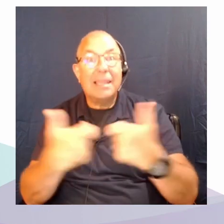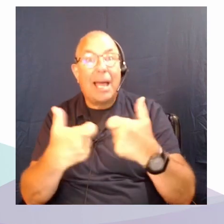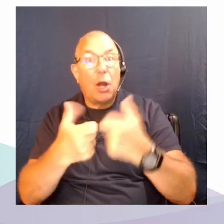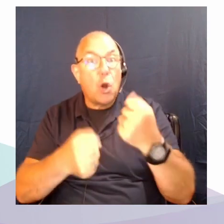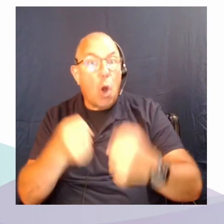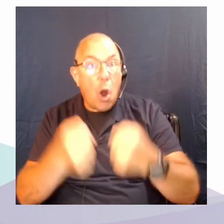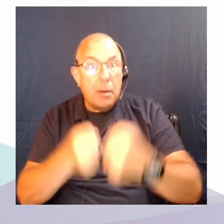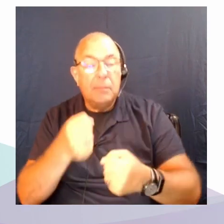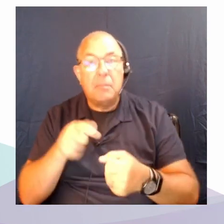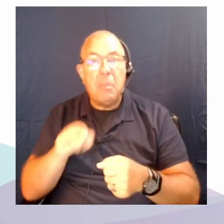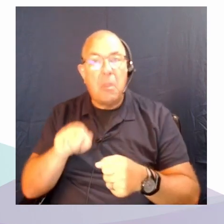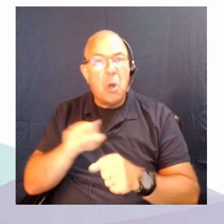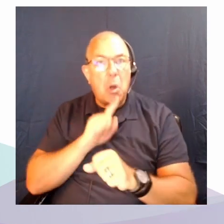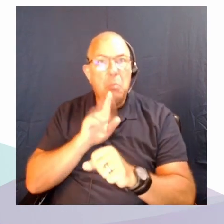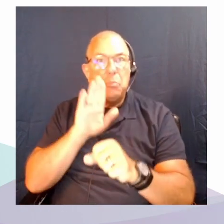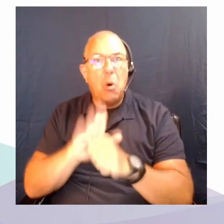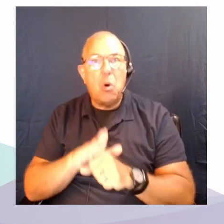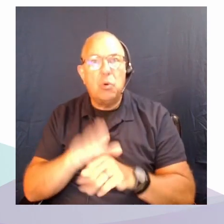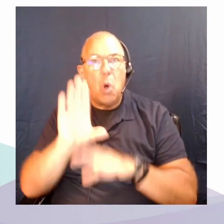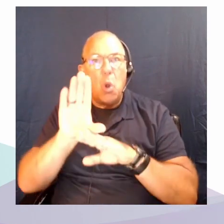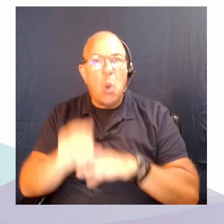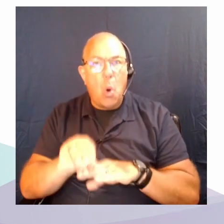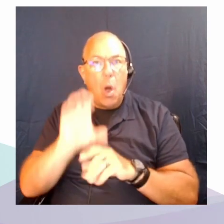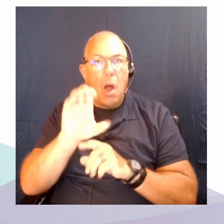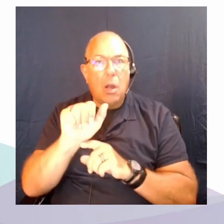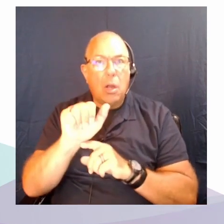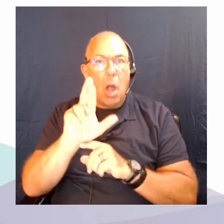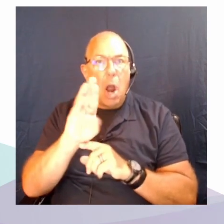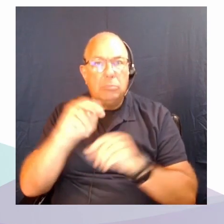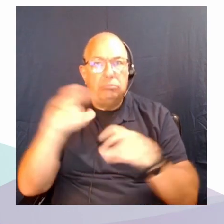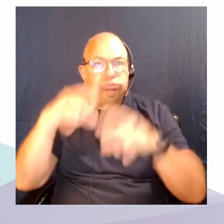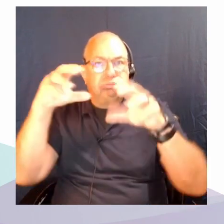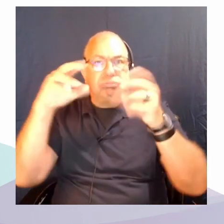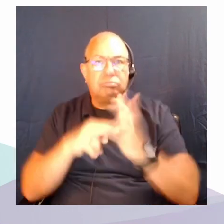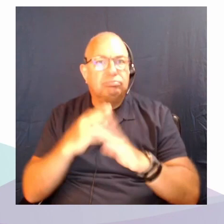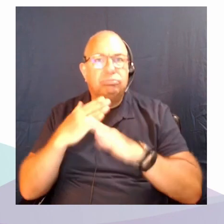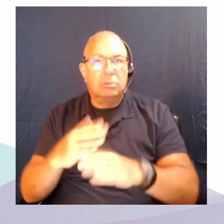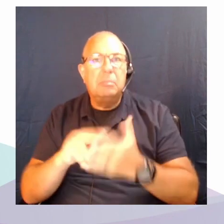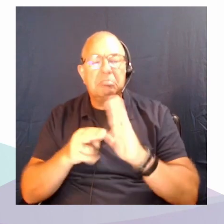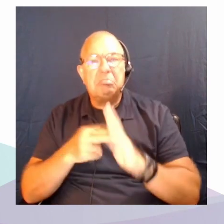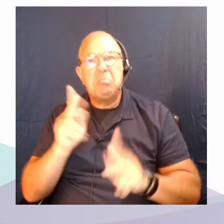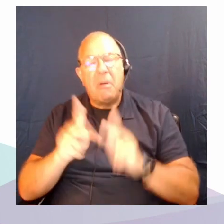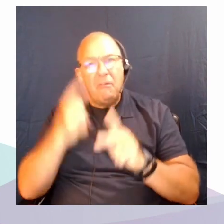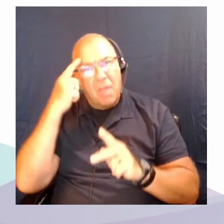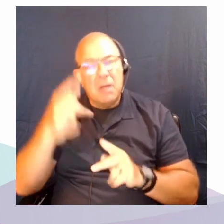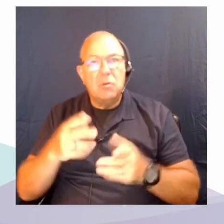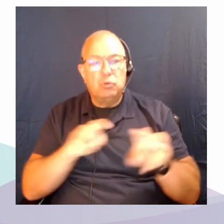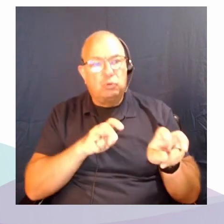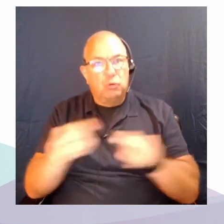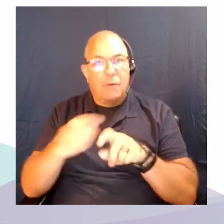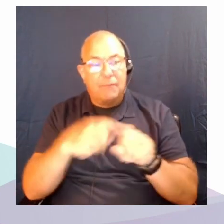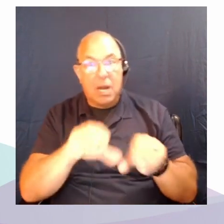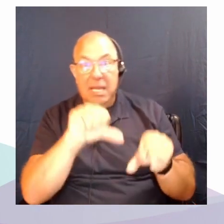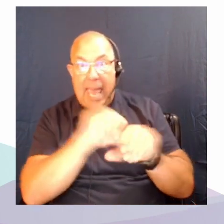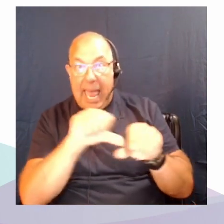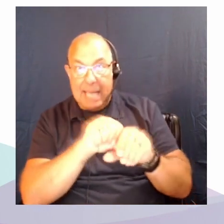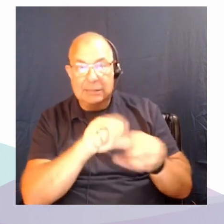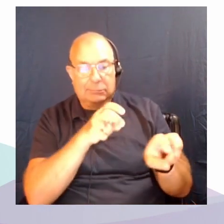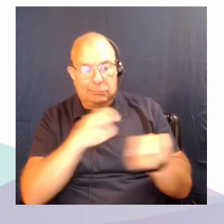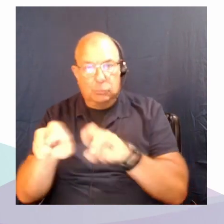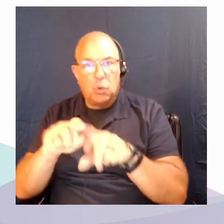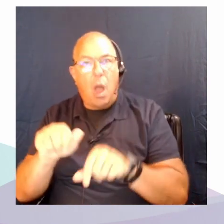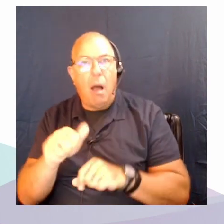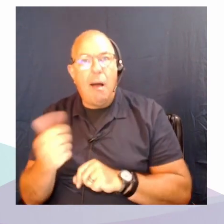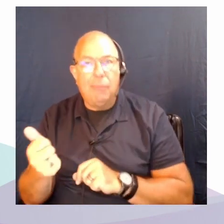low-carbon mode of travel, so lots of people assume it's a way to transition from petroculture to something else, right? But is it